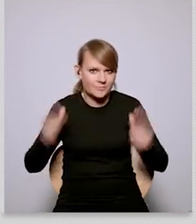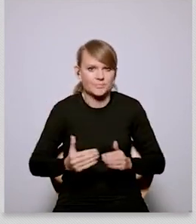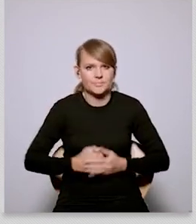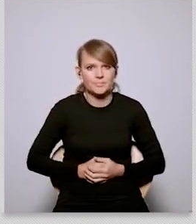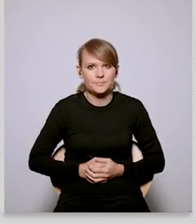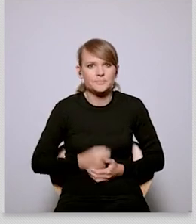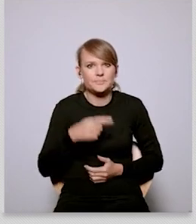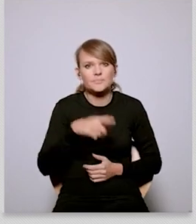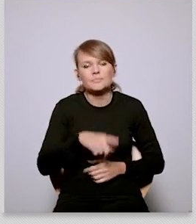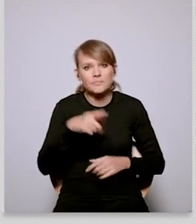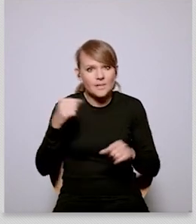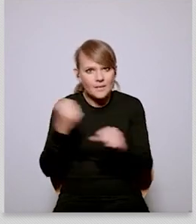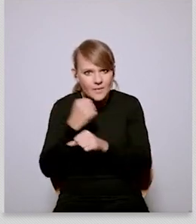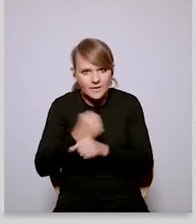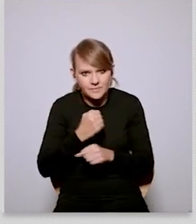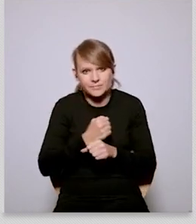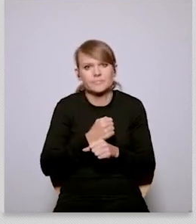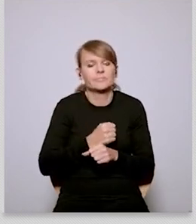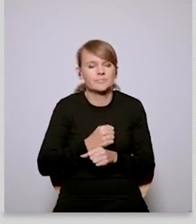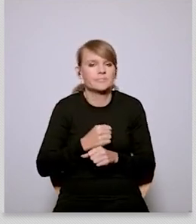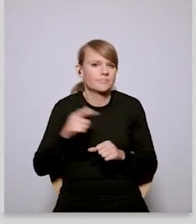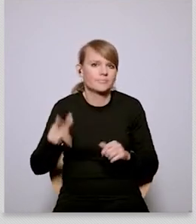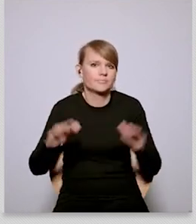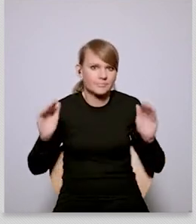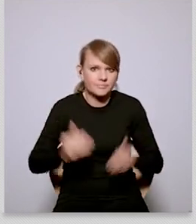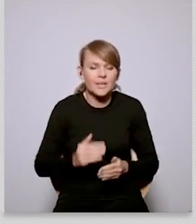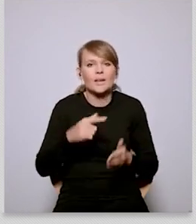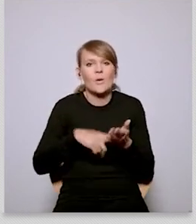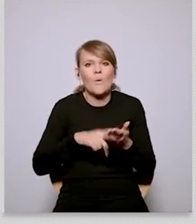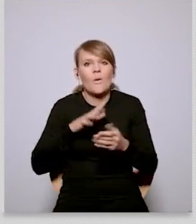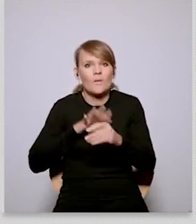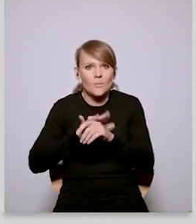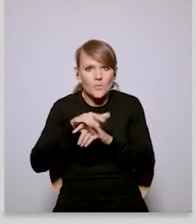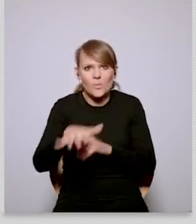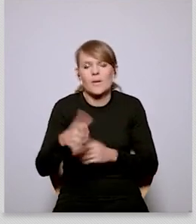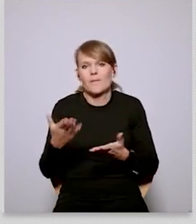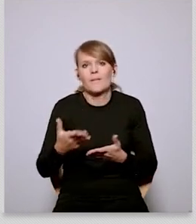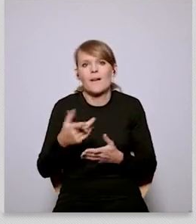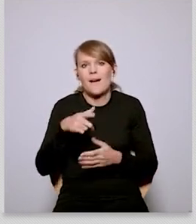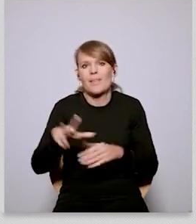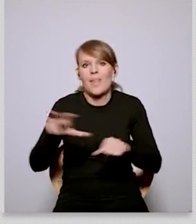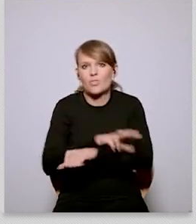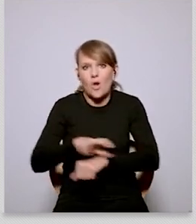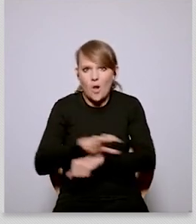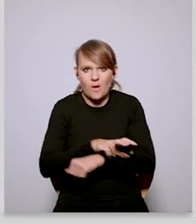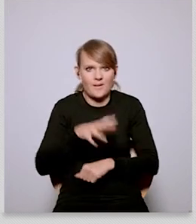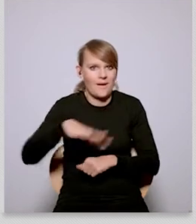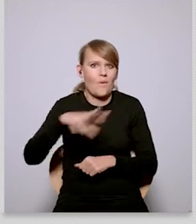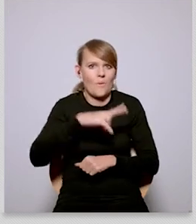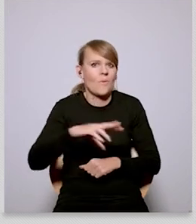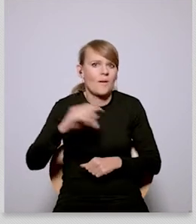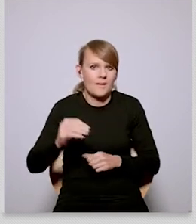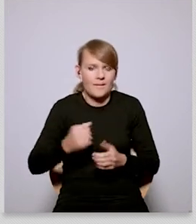us essentially kind of having the tools that we will need to um to compete in that environment um so i think um